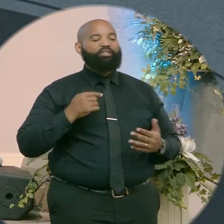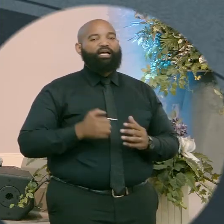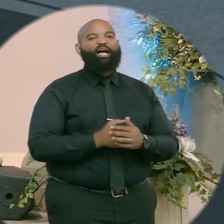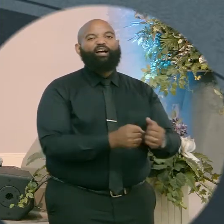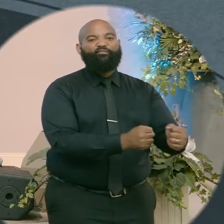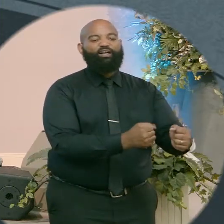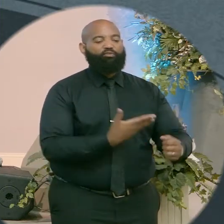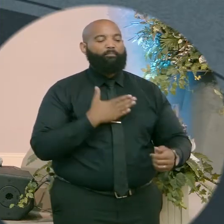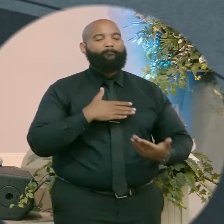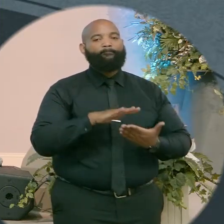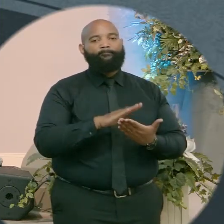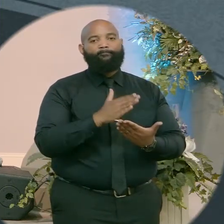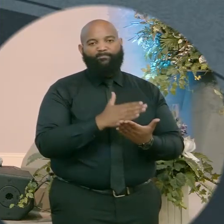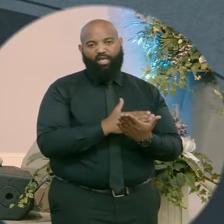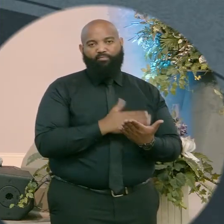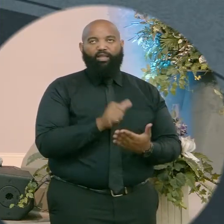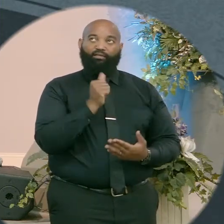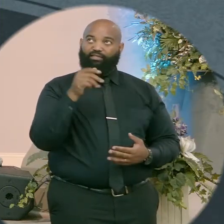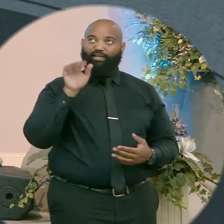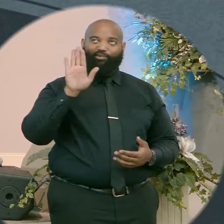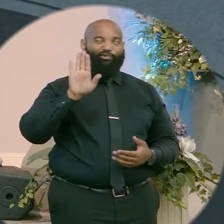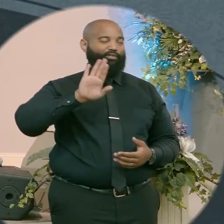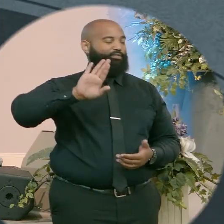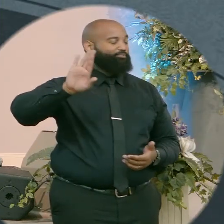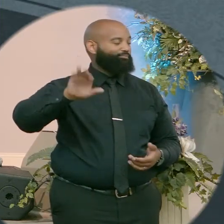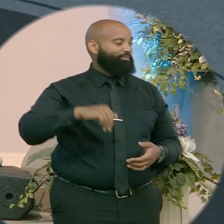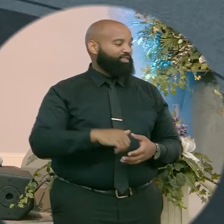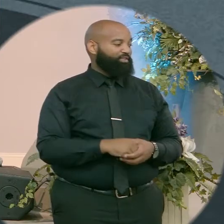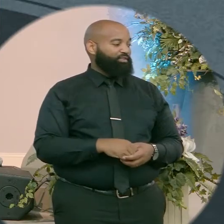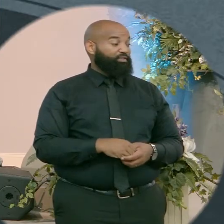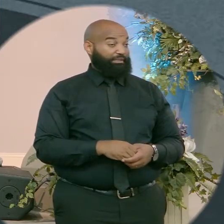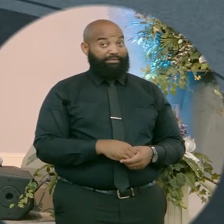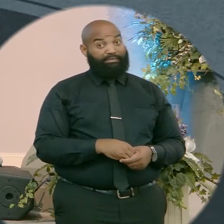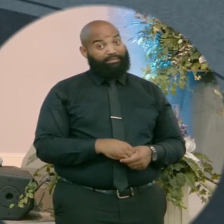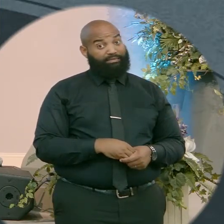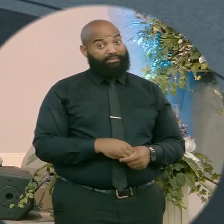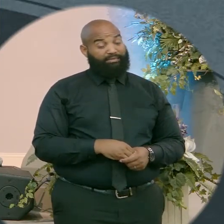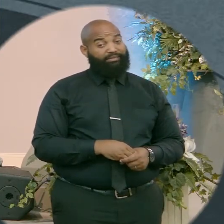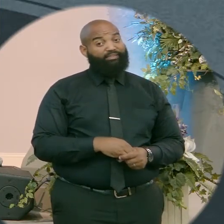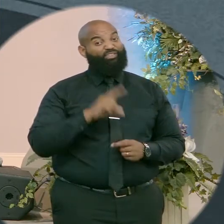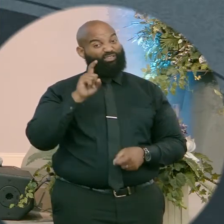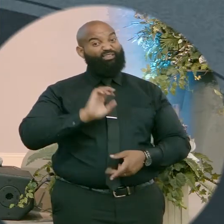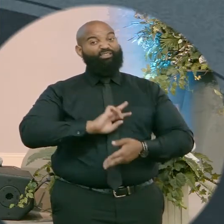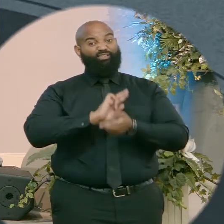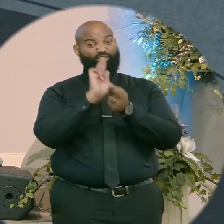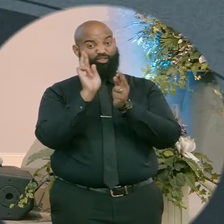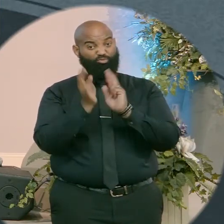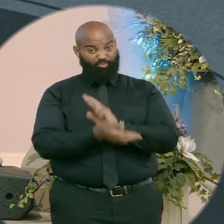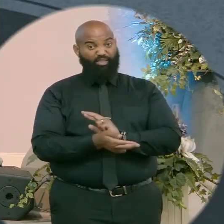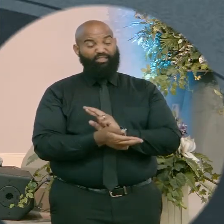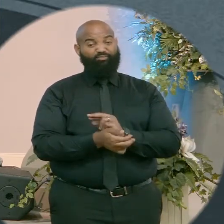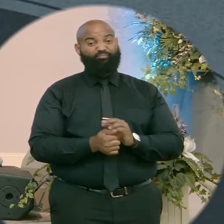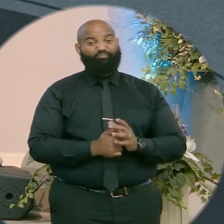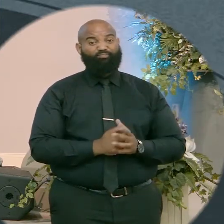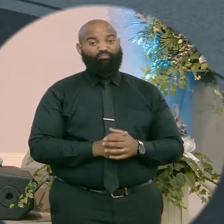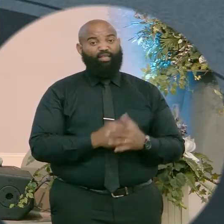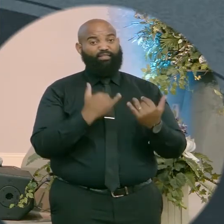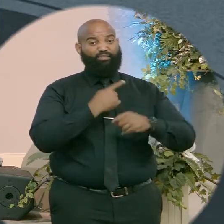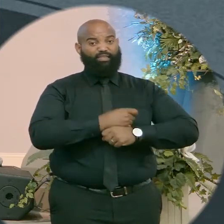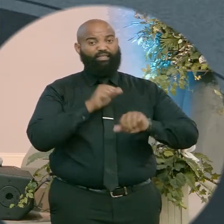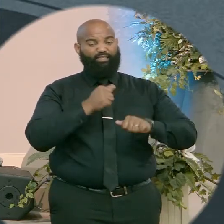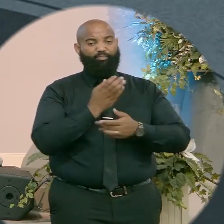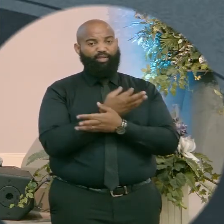My agenda is what I want. Are there signs? You know, today can be a true day of freedom.